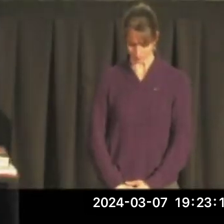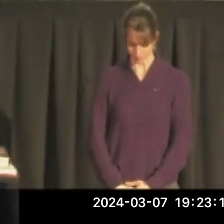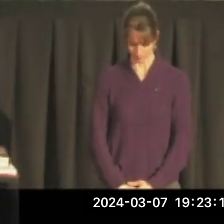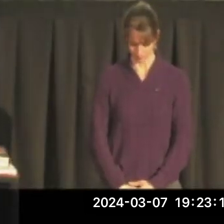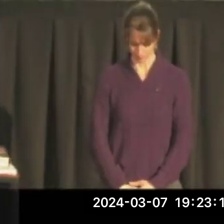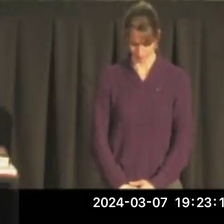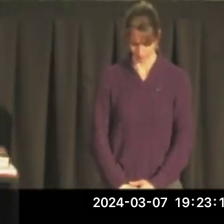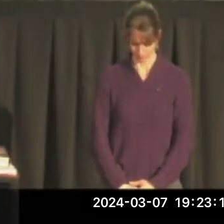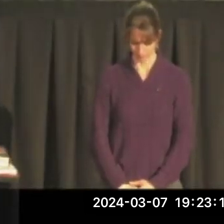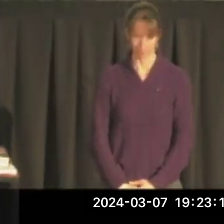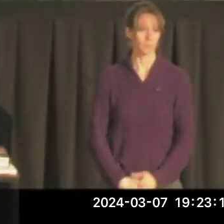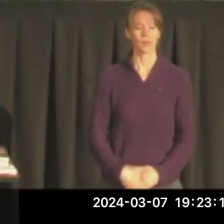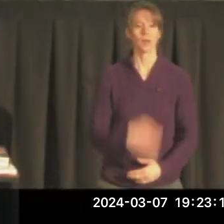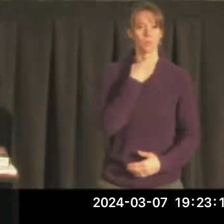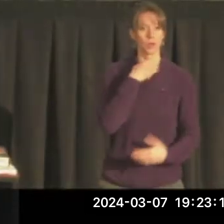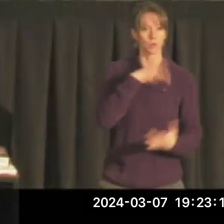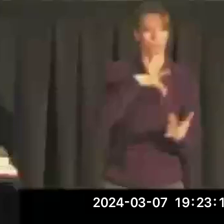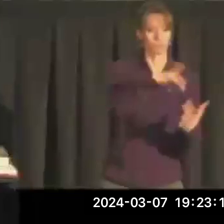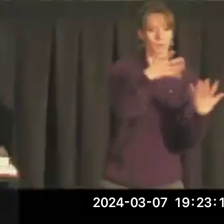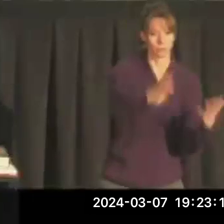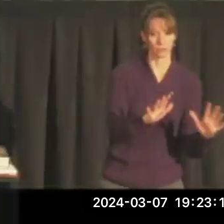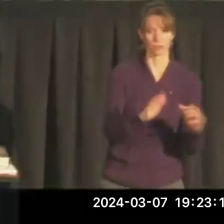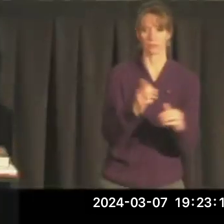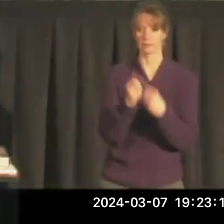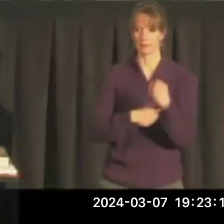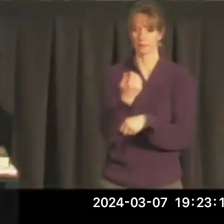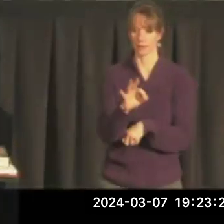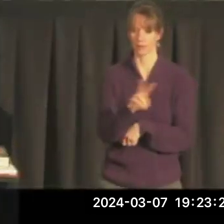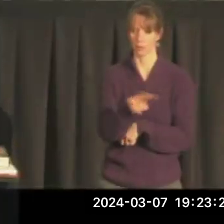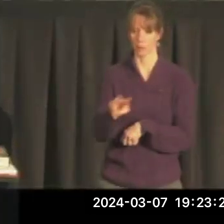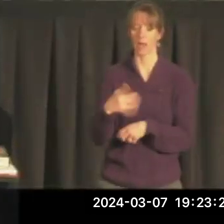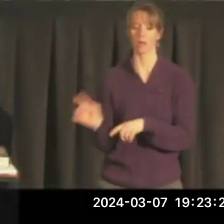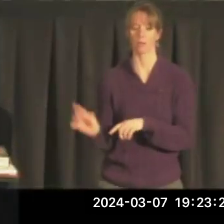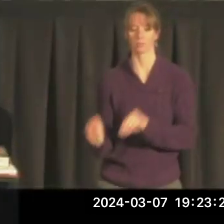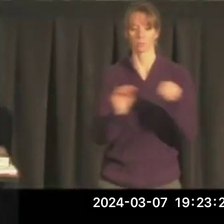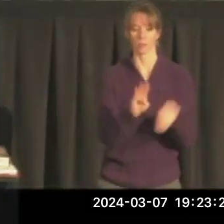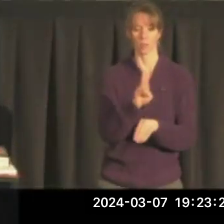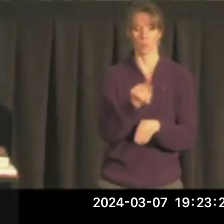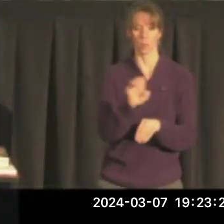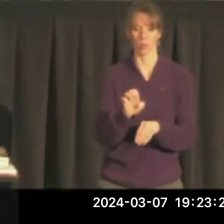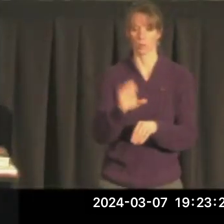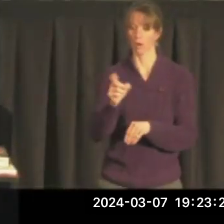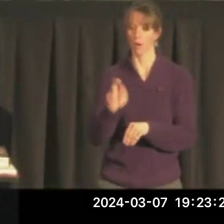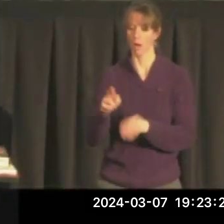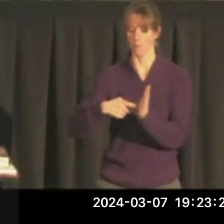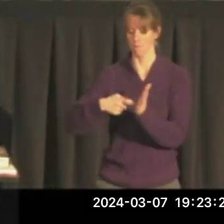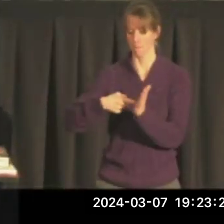After my tour in the Marine Corps ended in 1922, I went to Butte, a copper mining town.